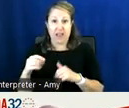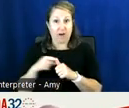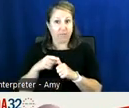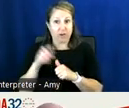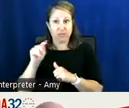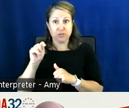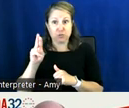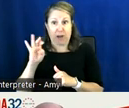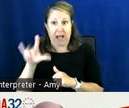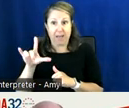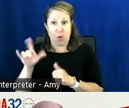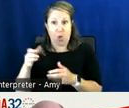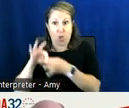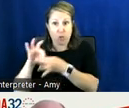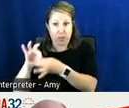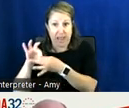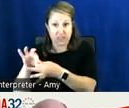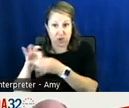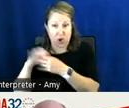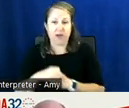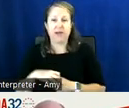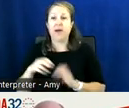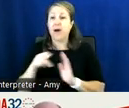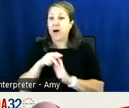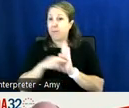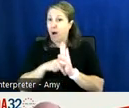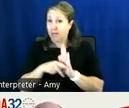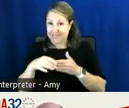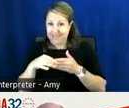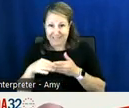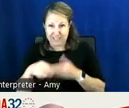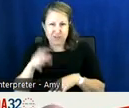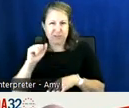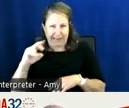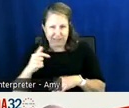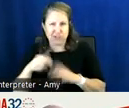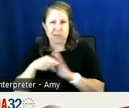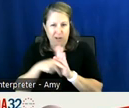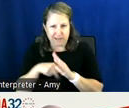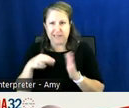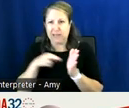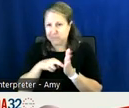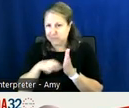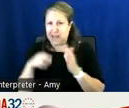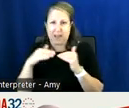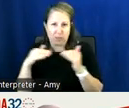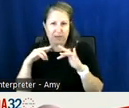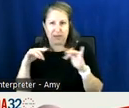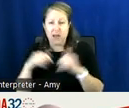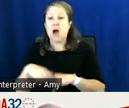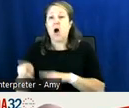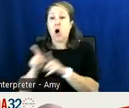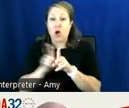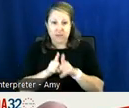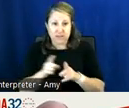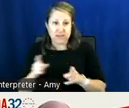additional position to provide policy leadership in the division of aging policy research and equity um we are getting resources to